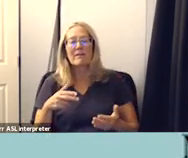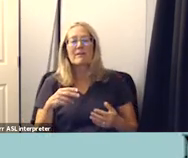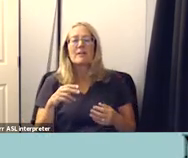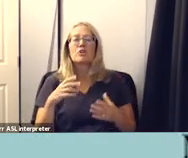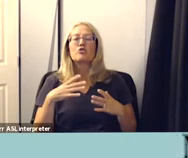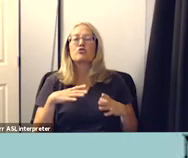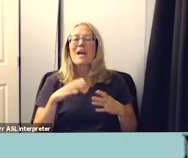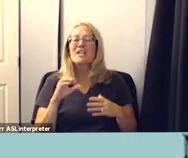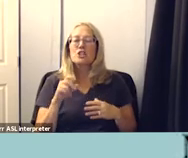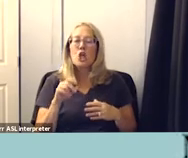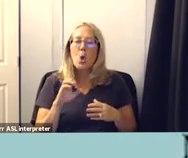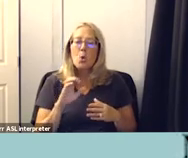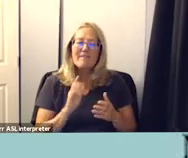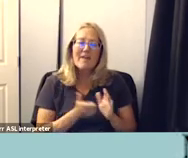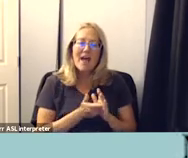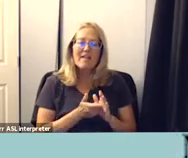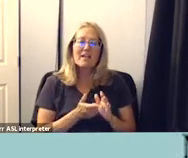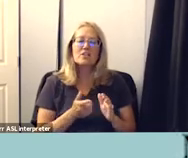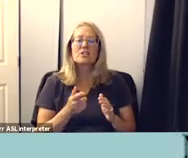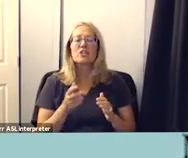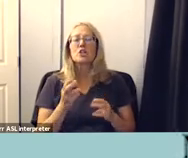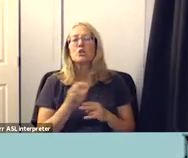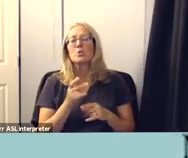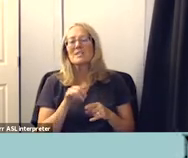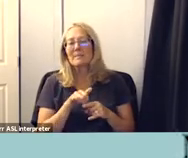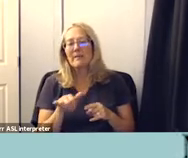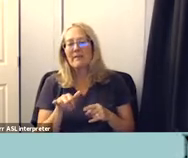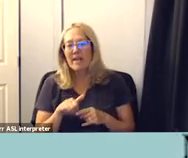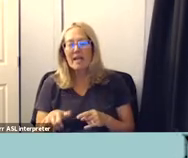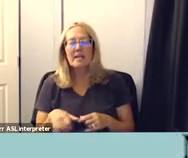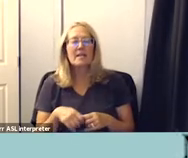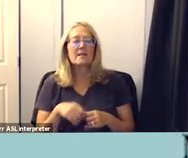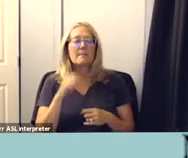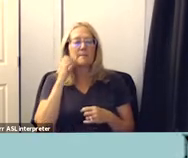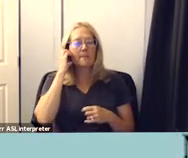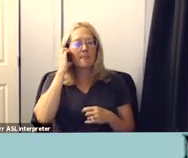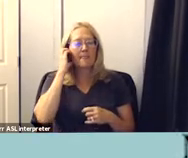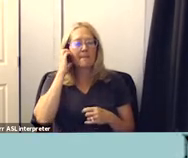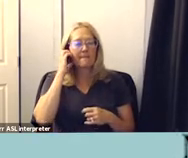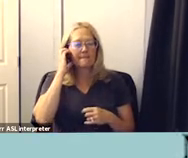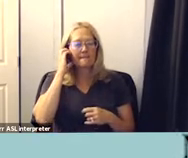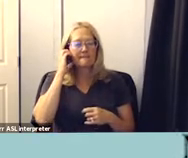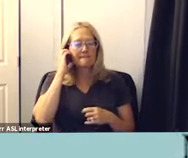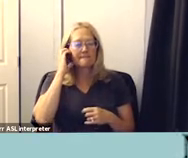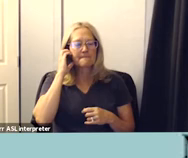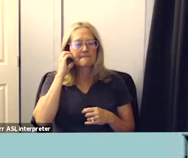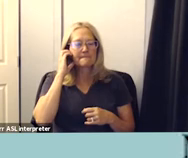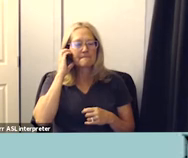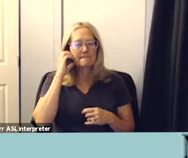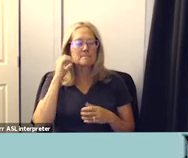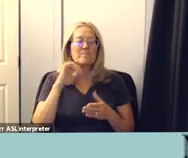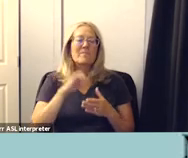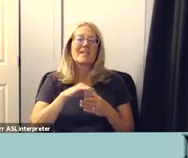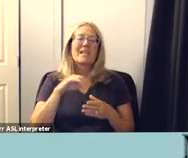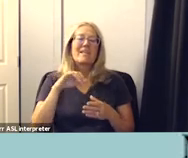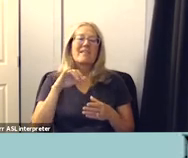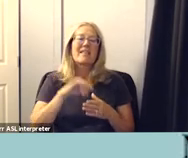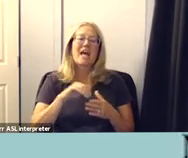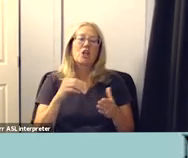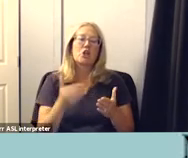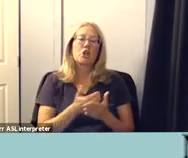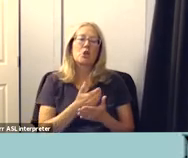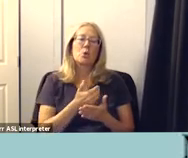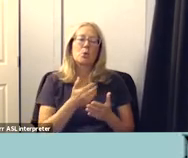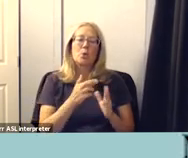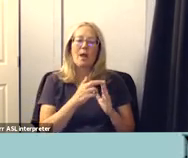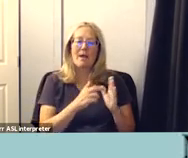use of profanity um in this new um set of guidelines